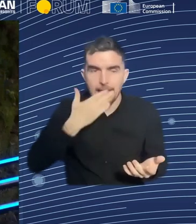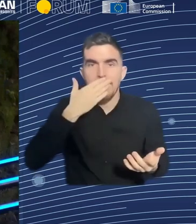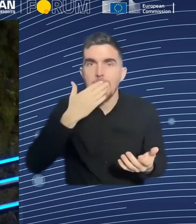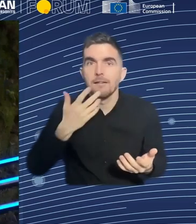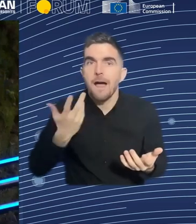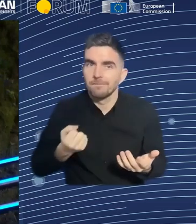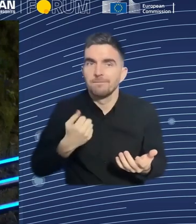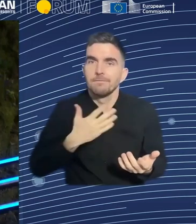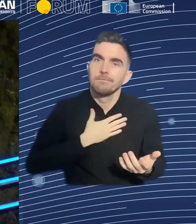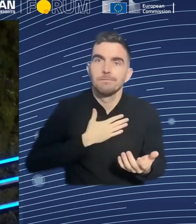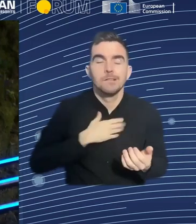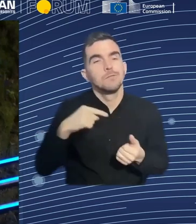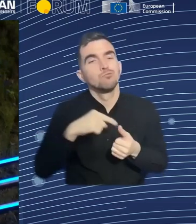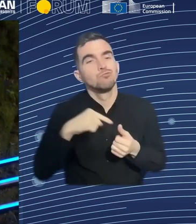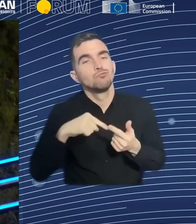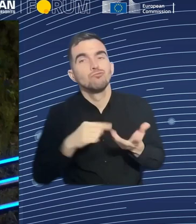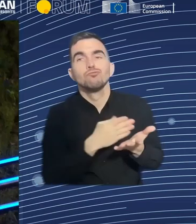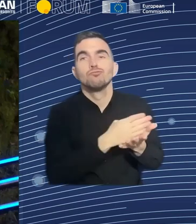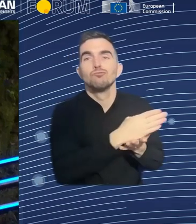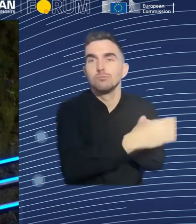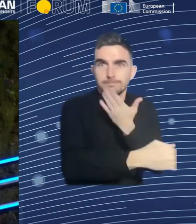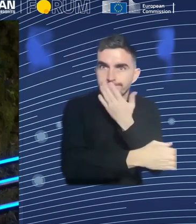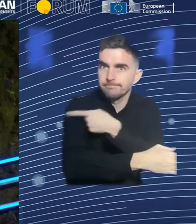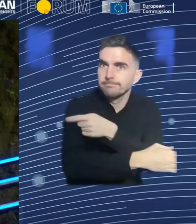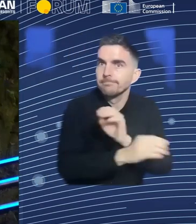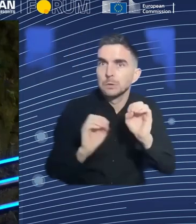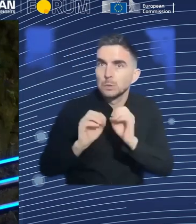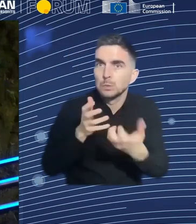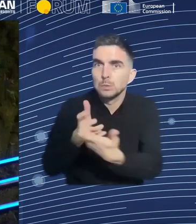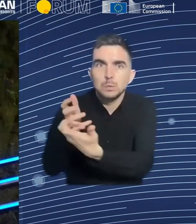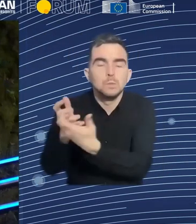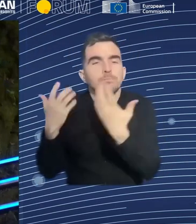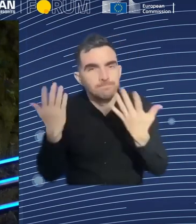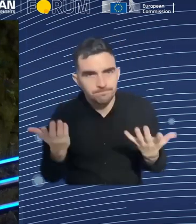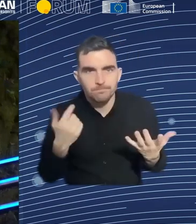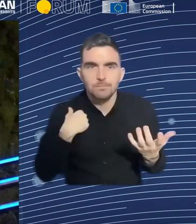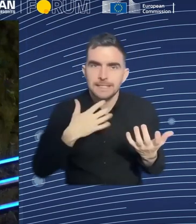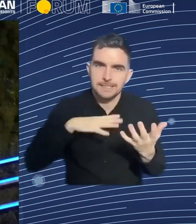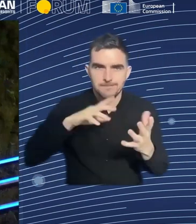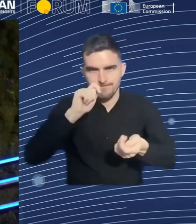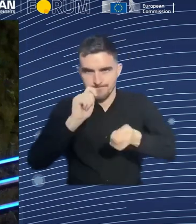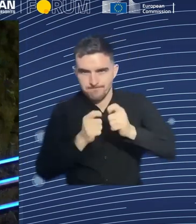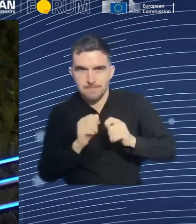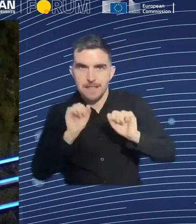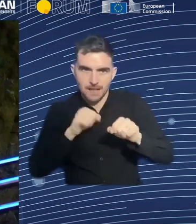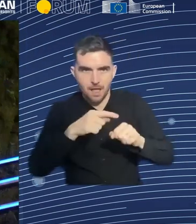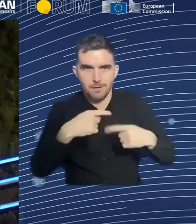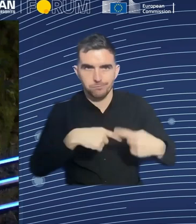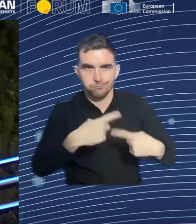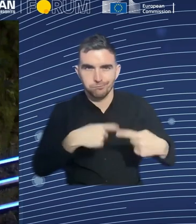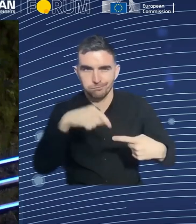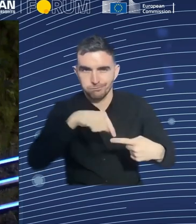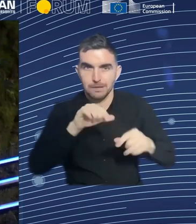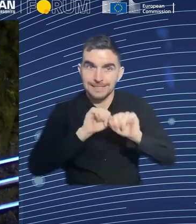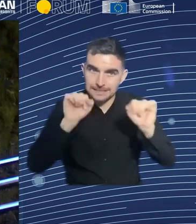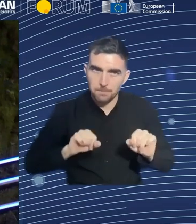systems that can have a much bigger impact than a human that has potential bias. So, it is a critical